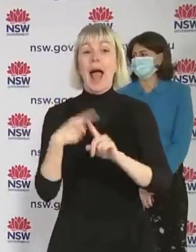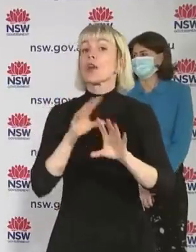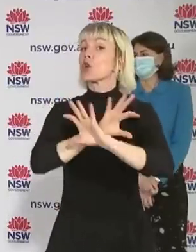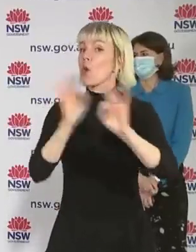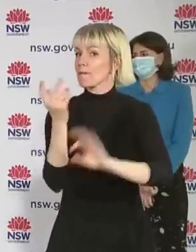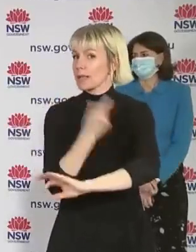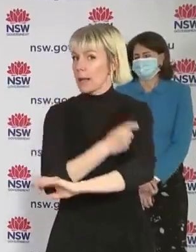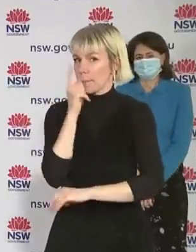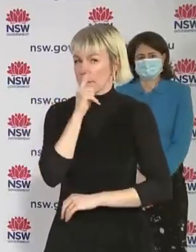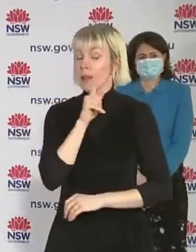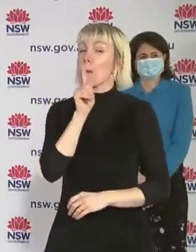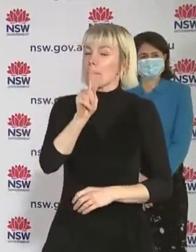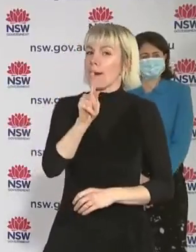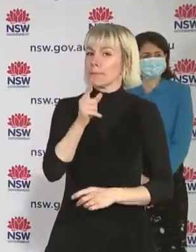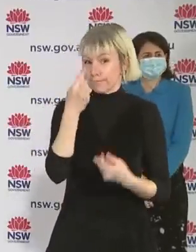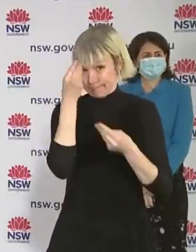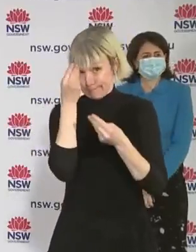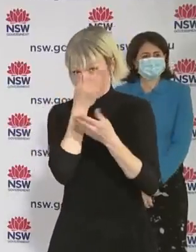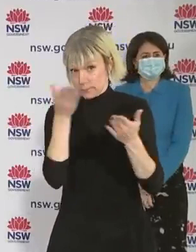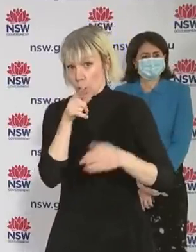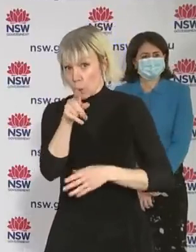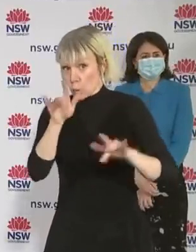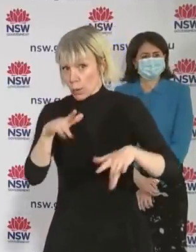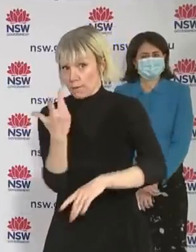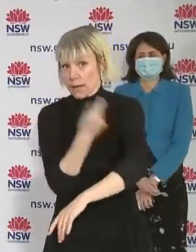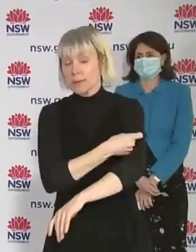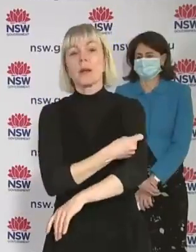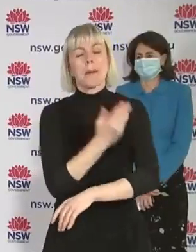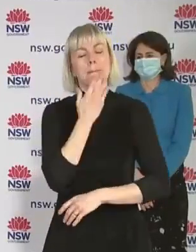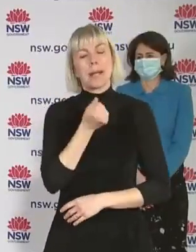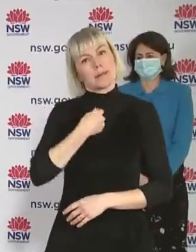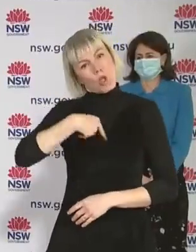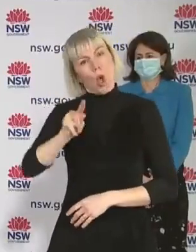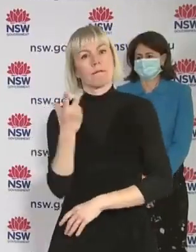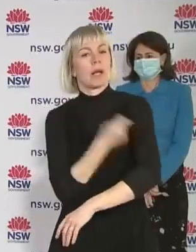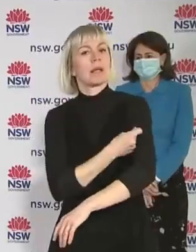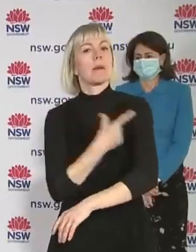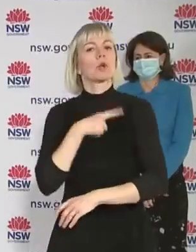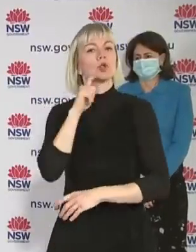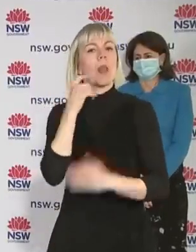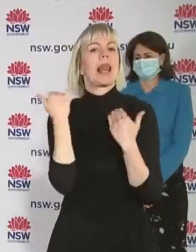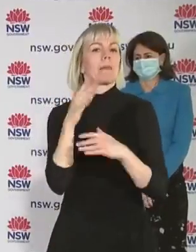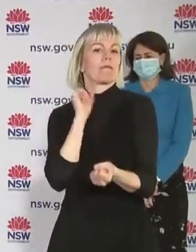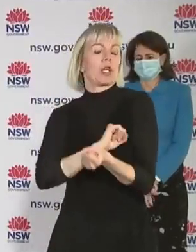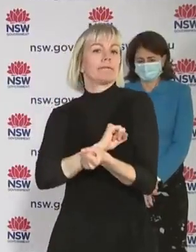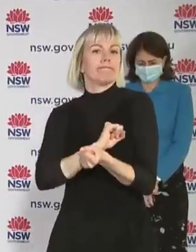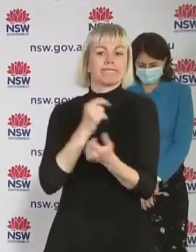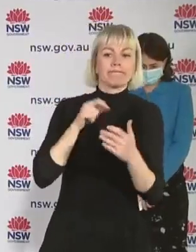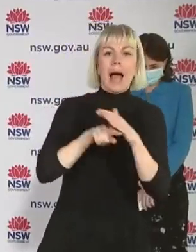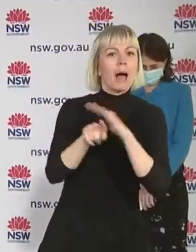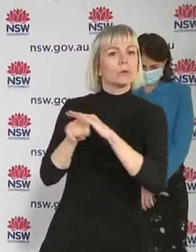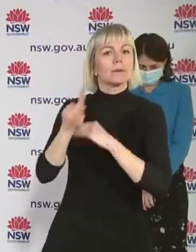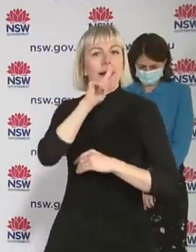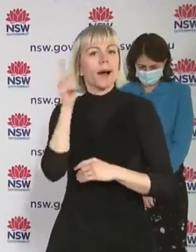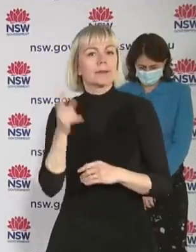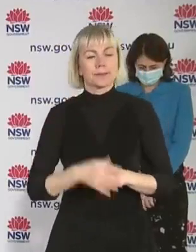unvaccinated is that you will not achieve any further freedom unless you get vaccinated. And a further and final message to regional New South Wales. There